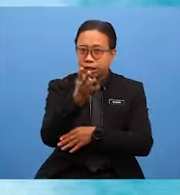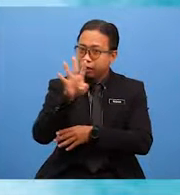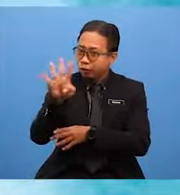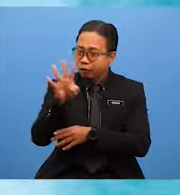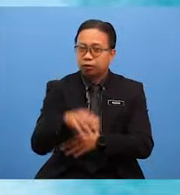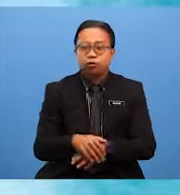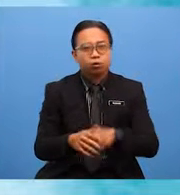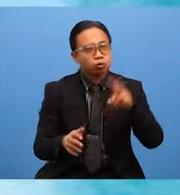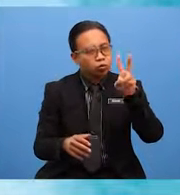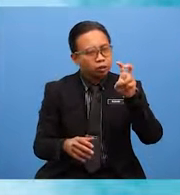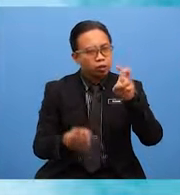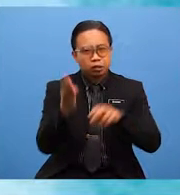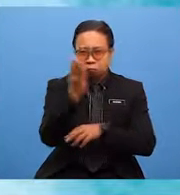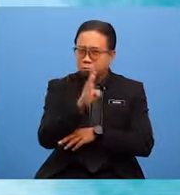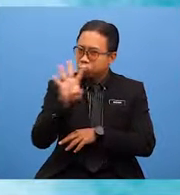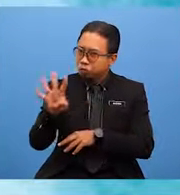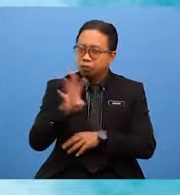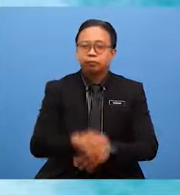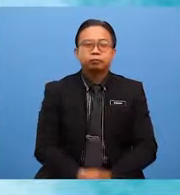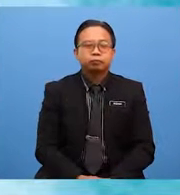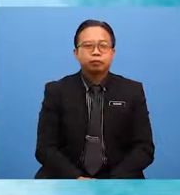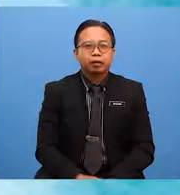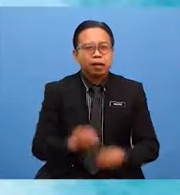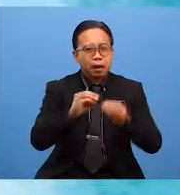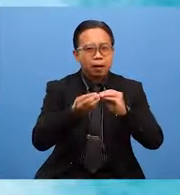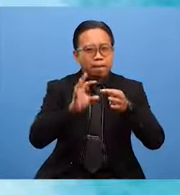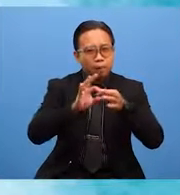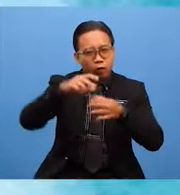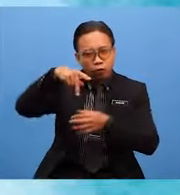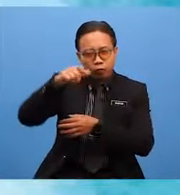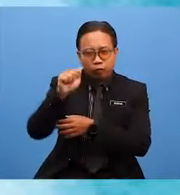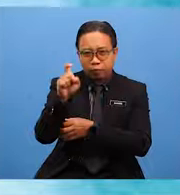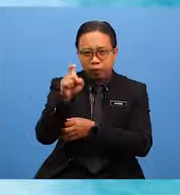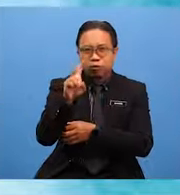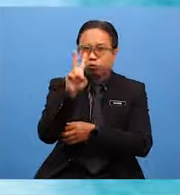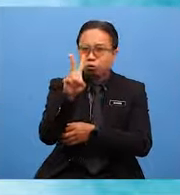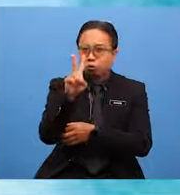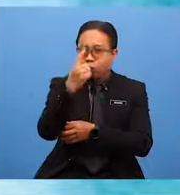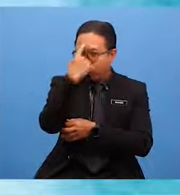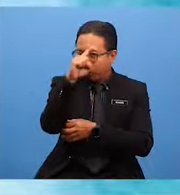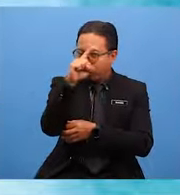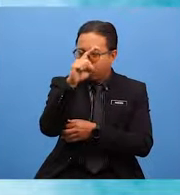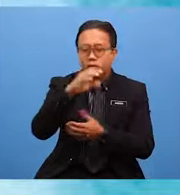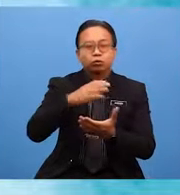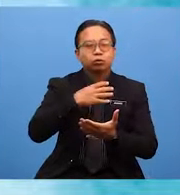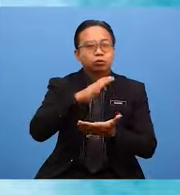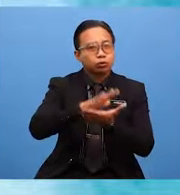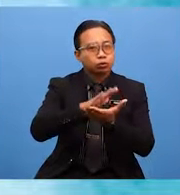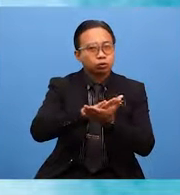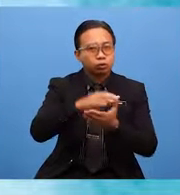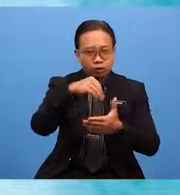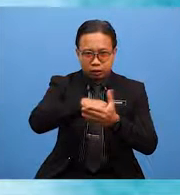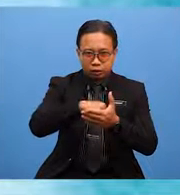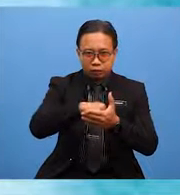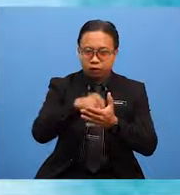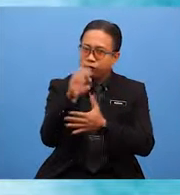April respectively. Number of bags. 2 for inter-school, 14 for inter-class